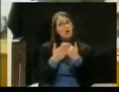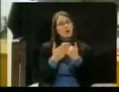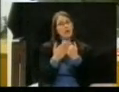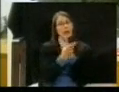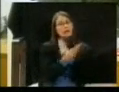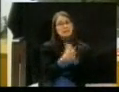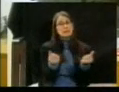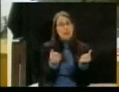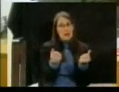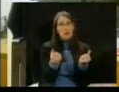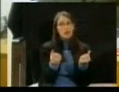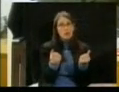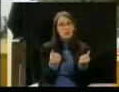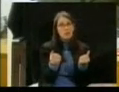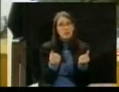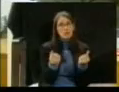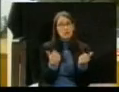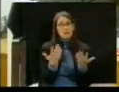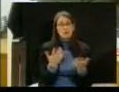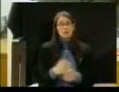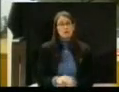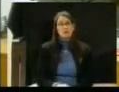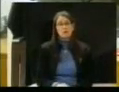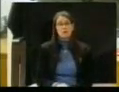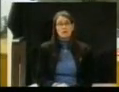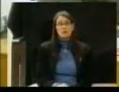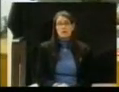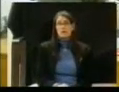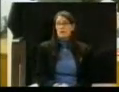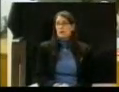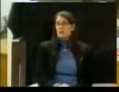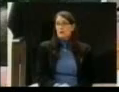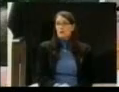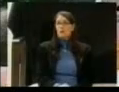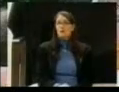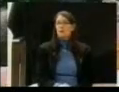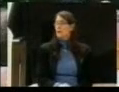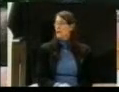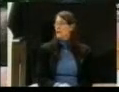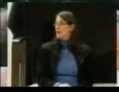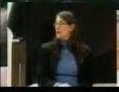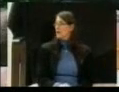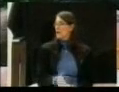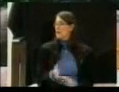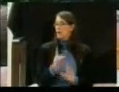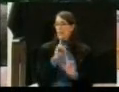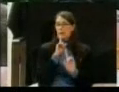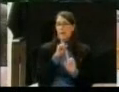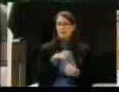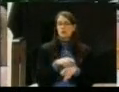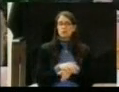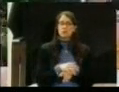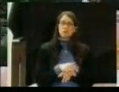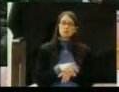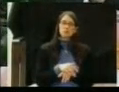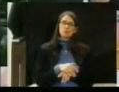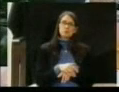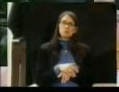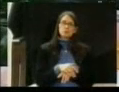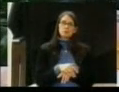say this to that. But Commissioner Harmon just basically suggested that